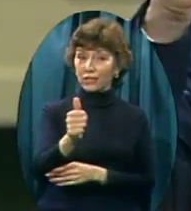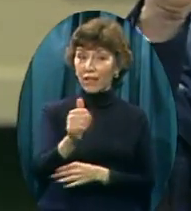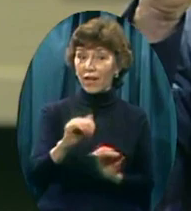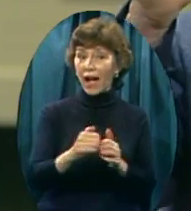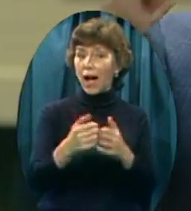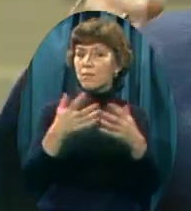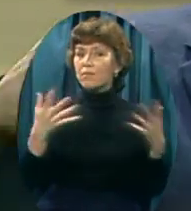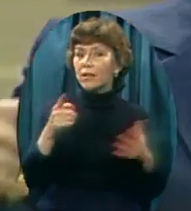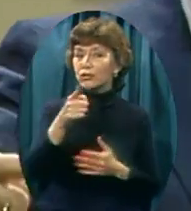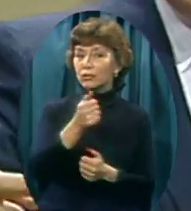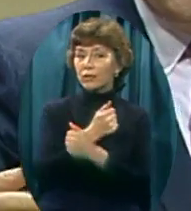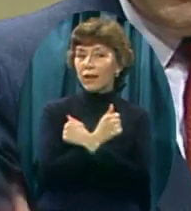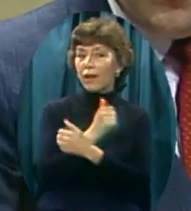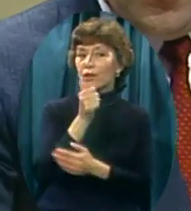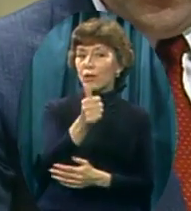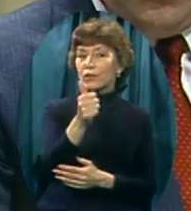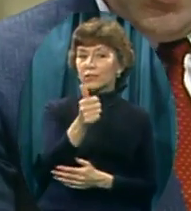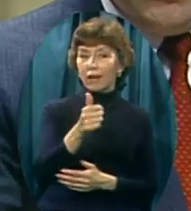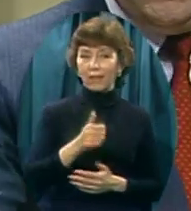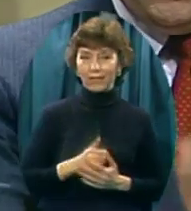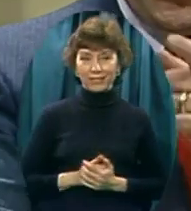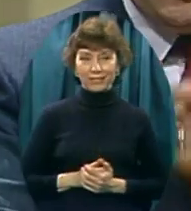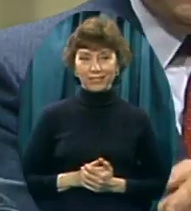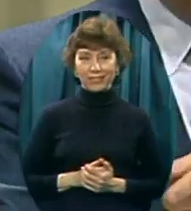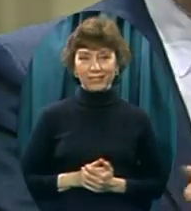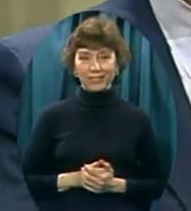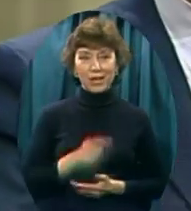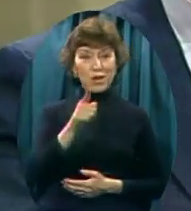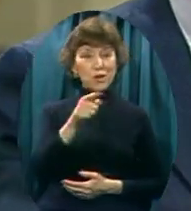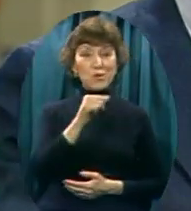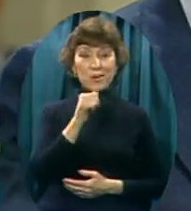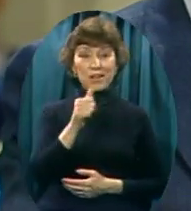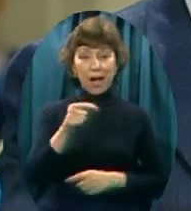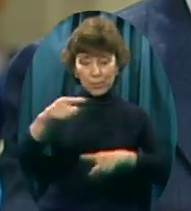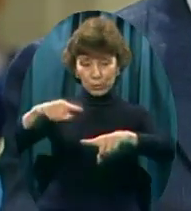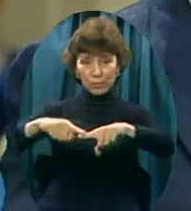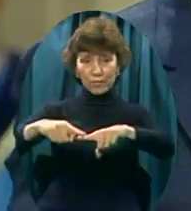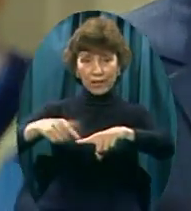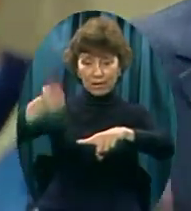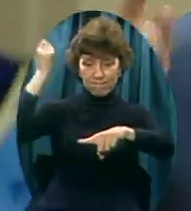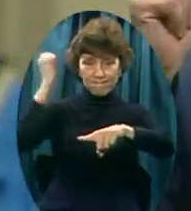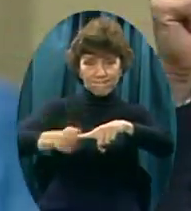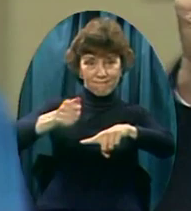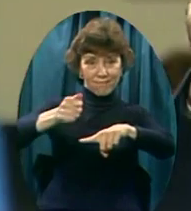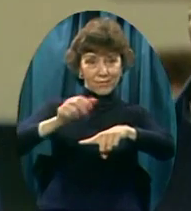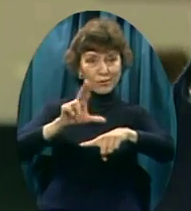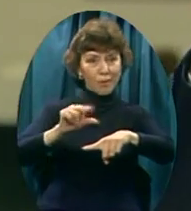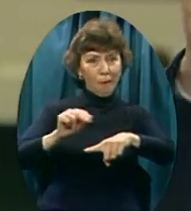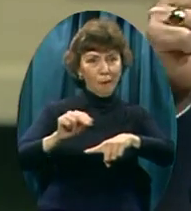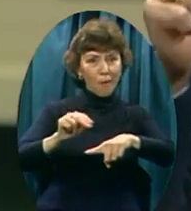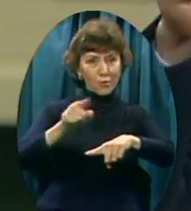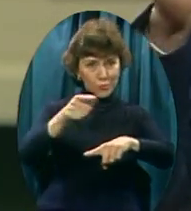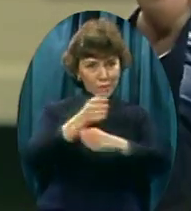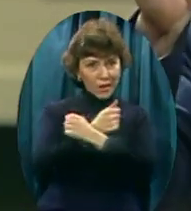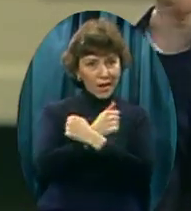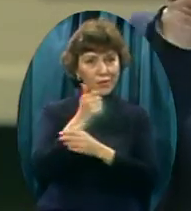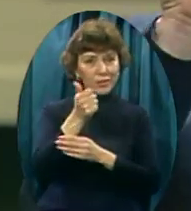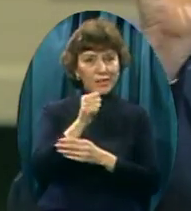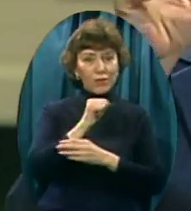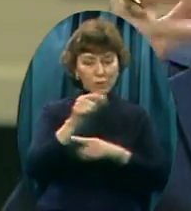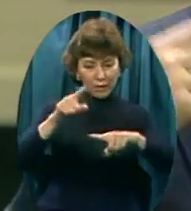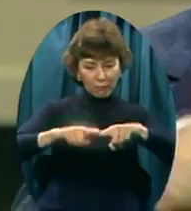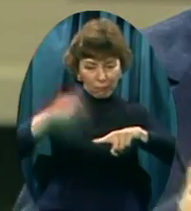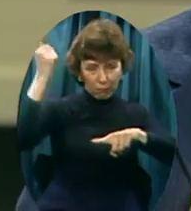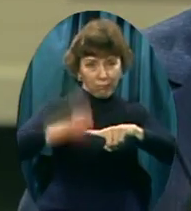You never would intentionally Put your finger down On a block And hit it with a hammer You would never In your right mind Intentionally go out